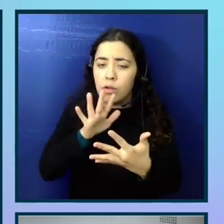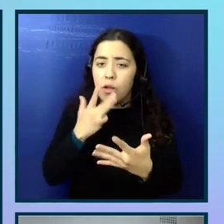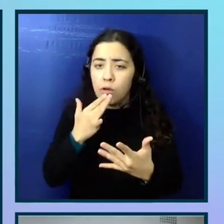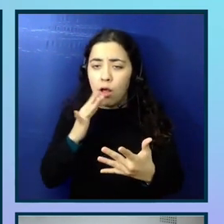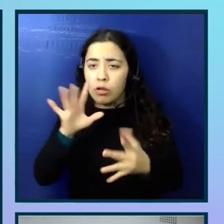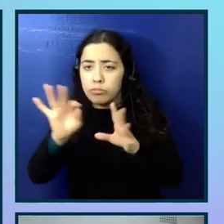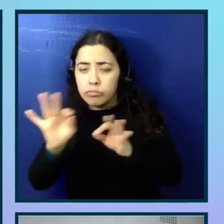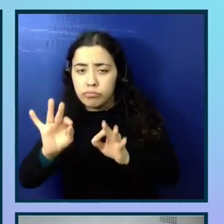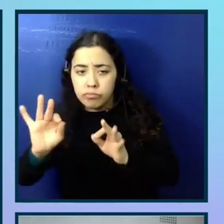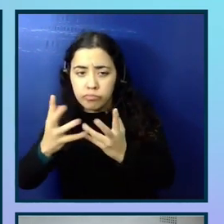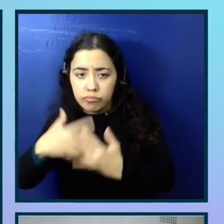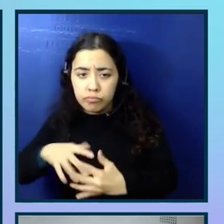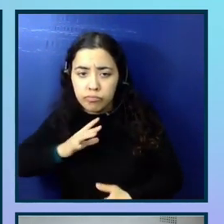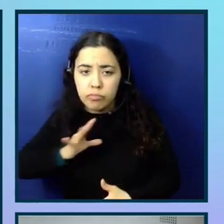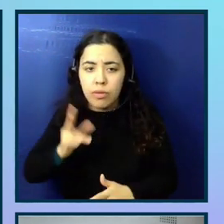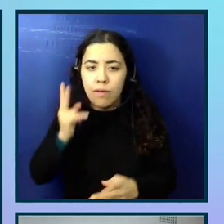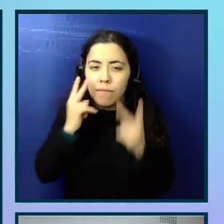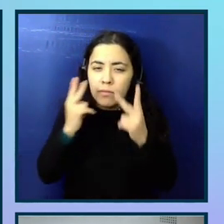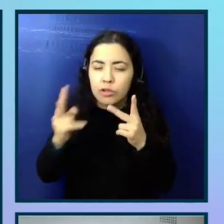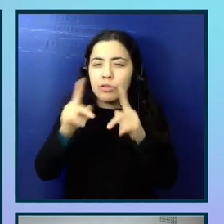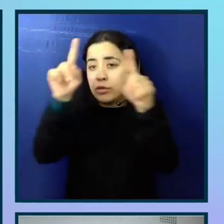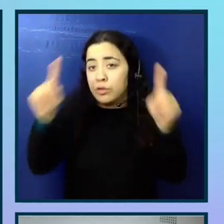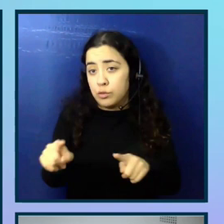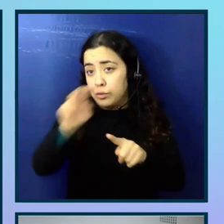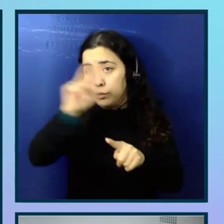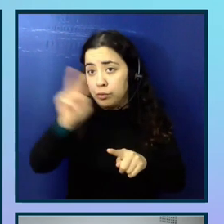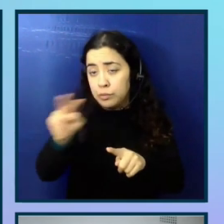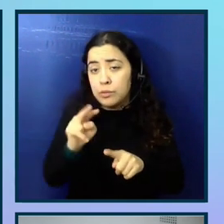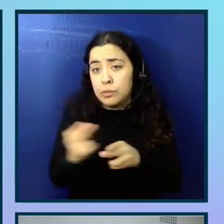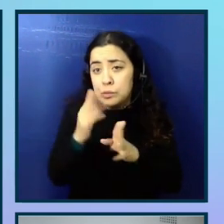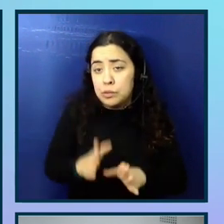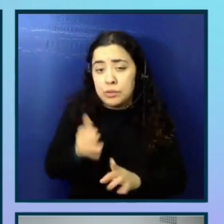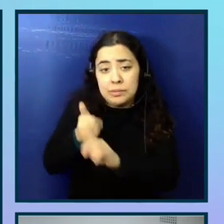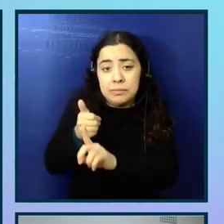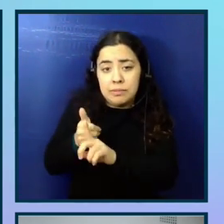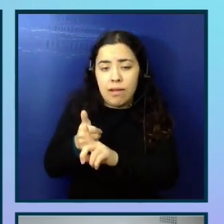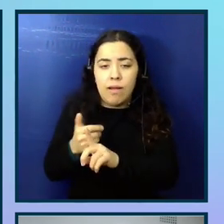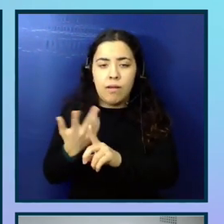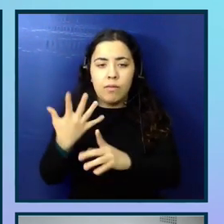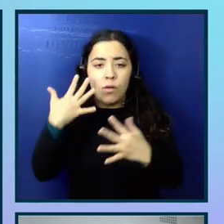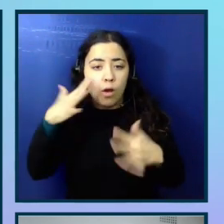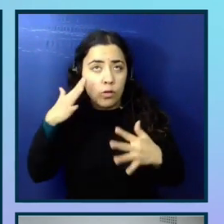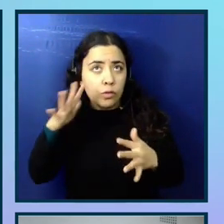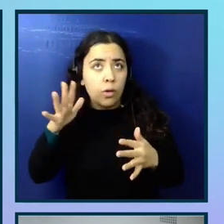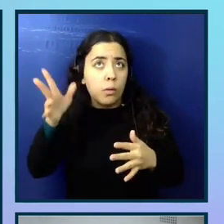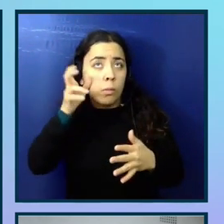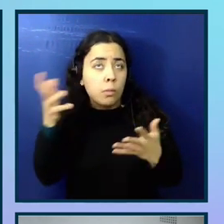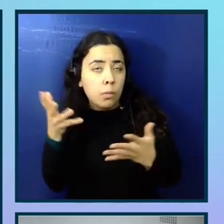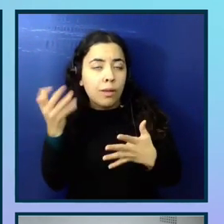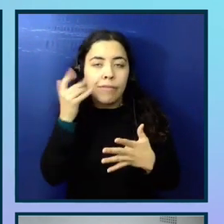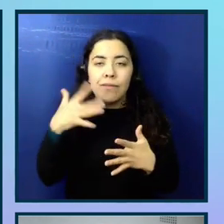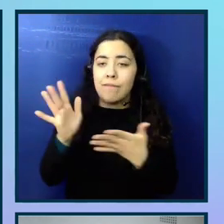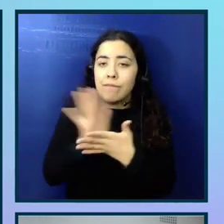and then go into like vision in terms of like screen readers and screen reader users, auditory. So if you have videos,